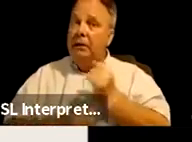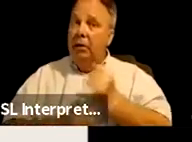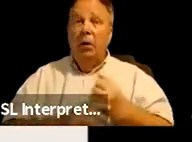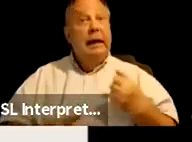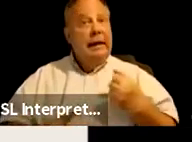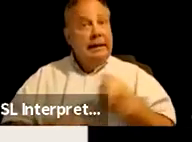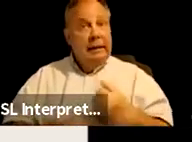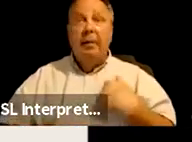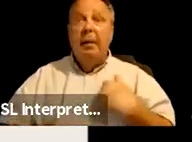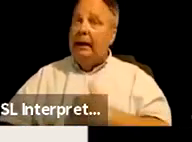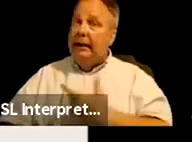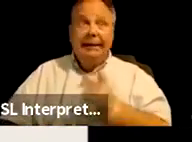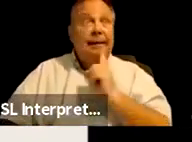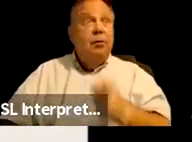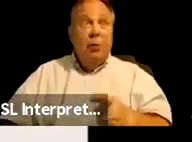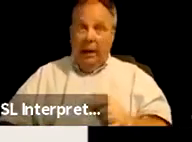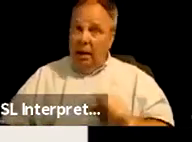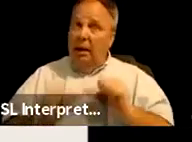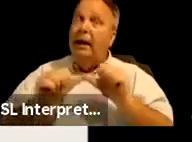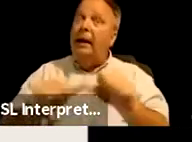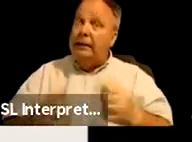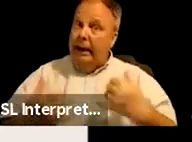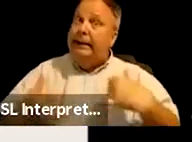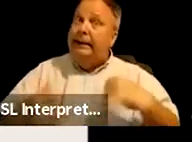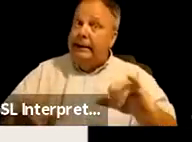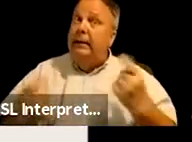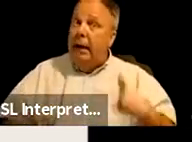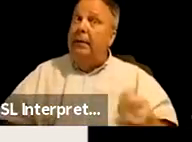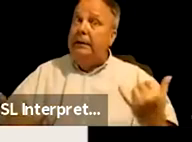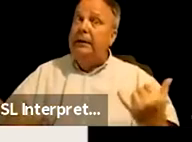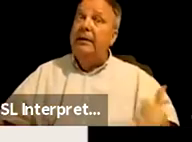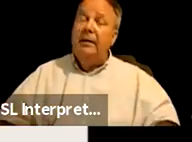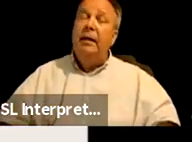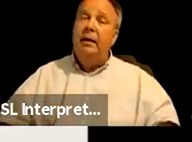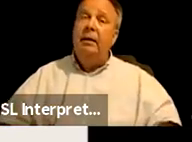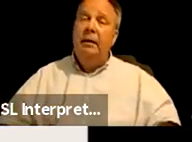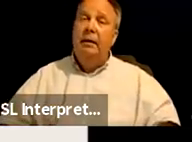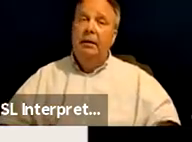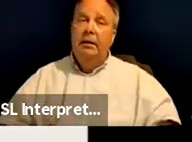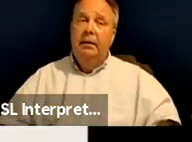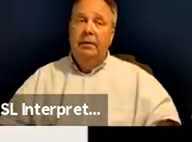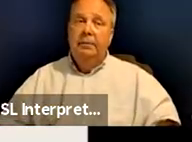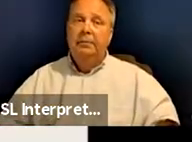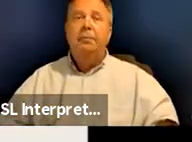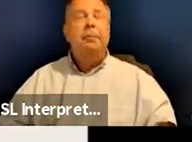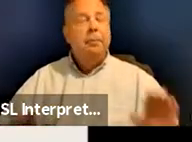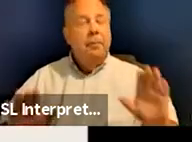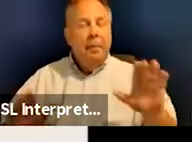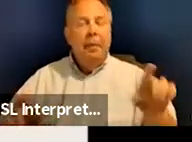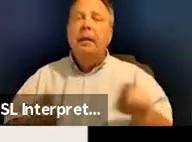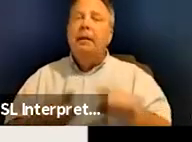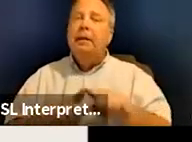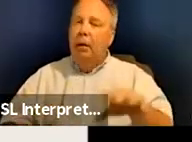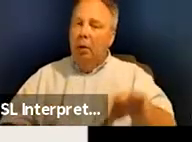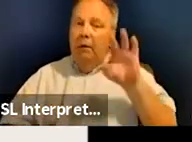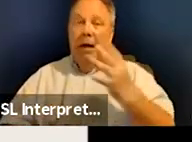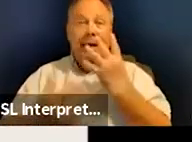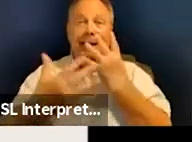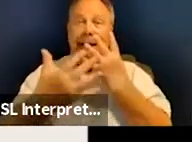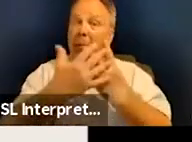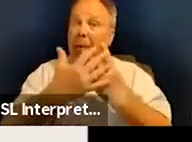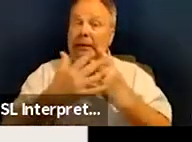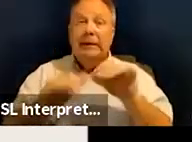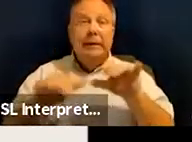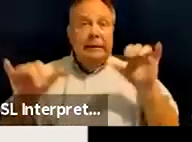because it's real and lasting and it still happens to this day. So just as we find in the prison system today,